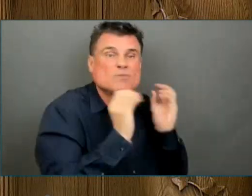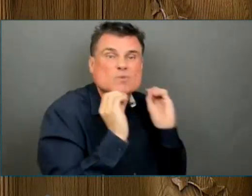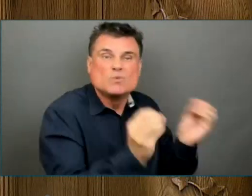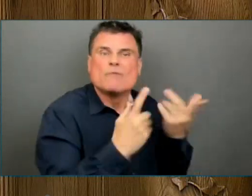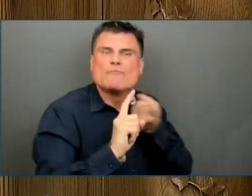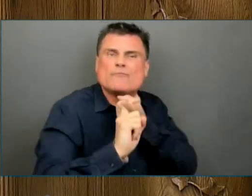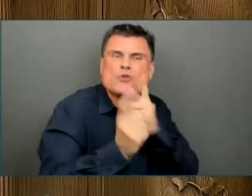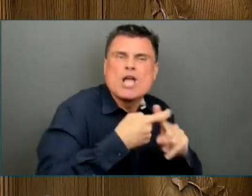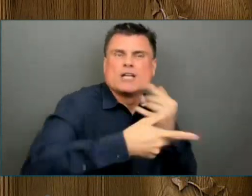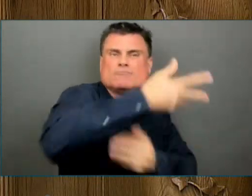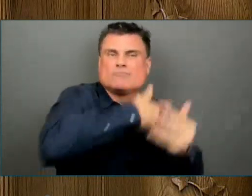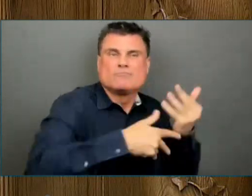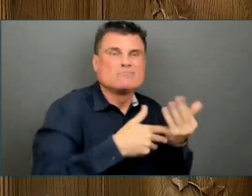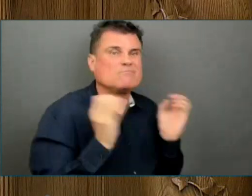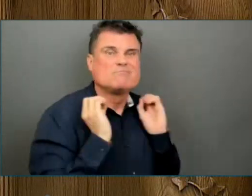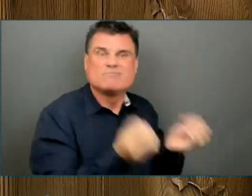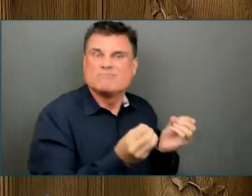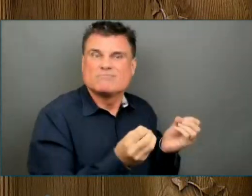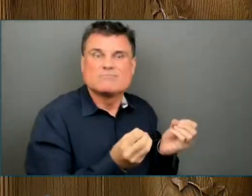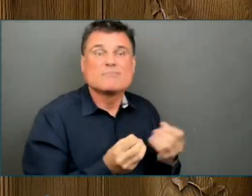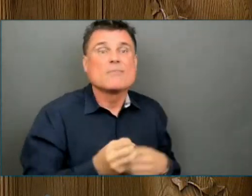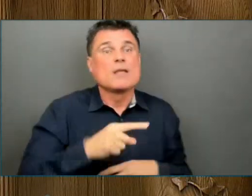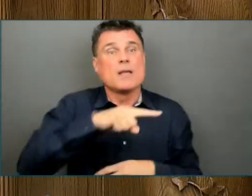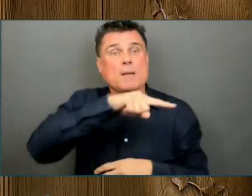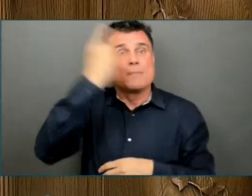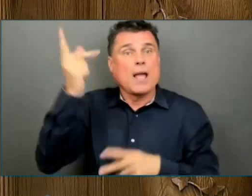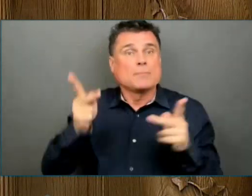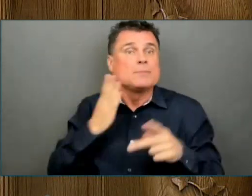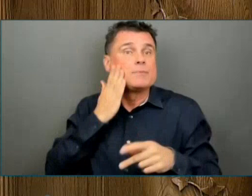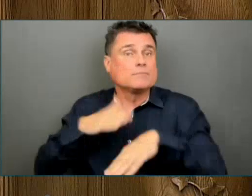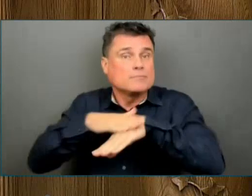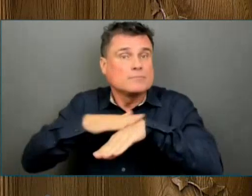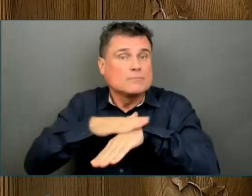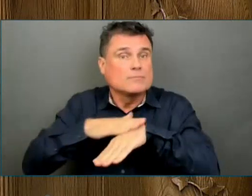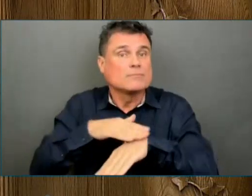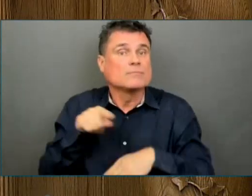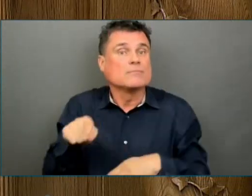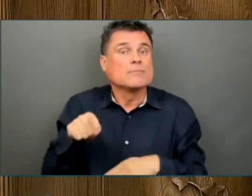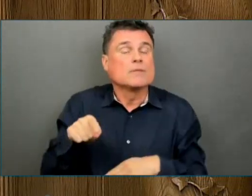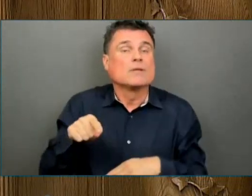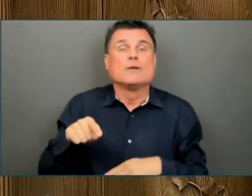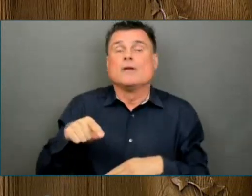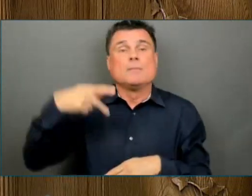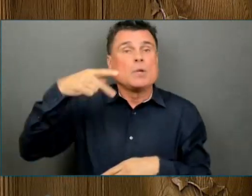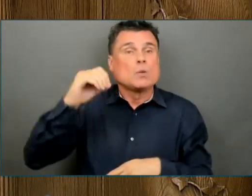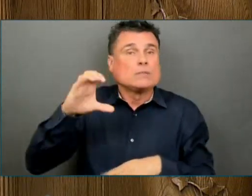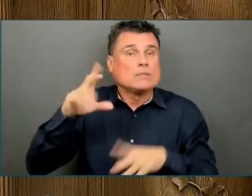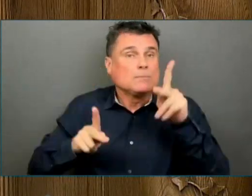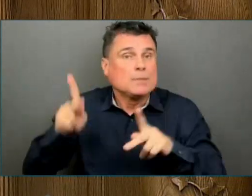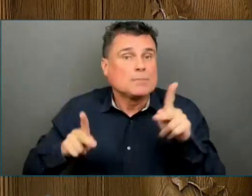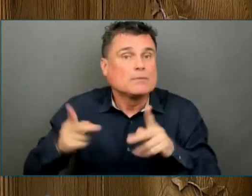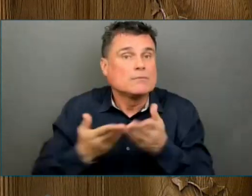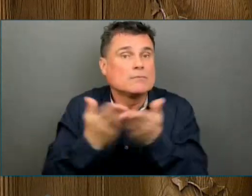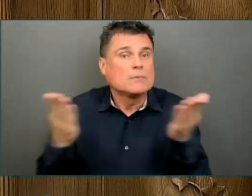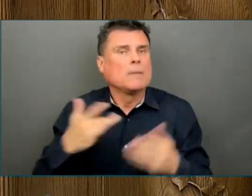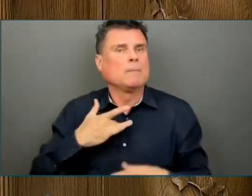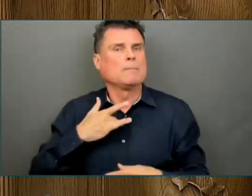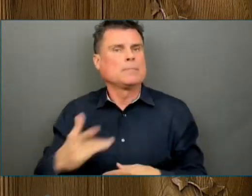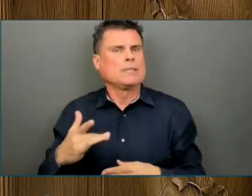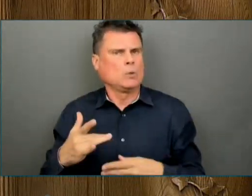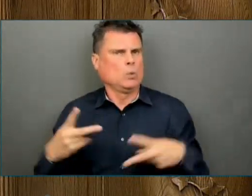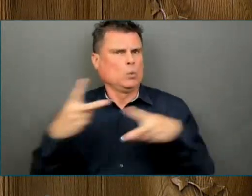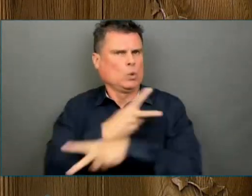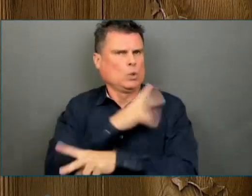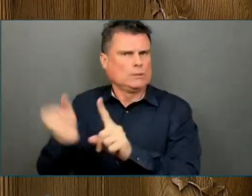in front-line jobs in the gig economy, have all been affected disproportionately. As we move forward toward better